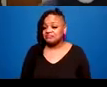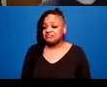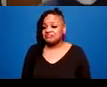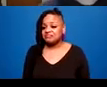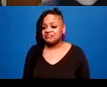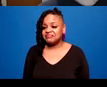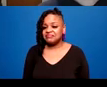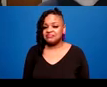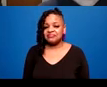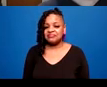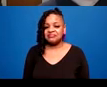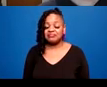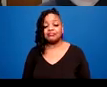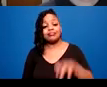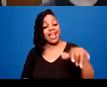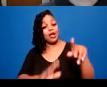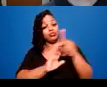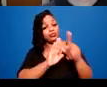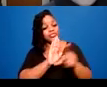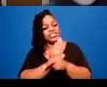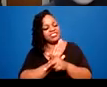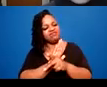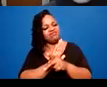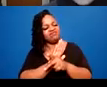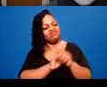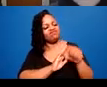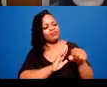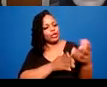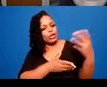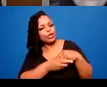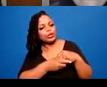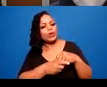idea.